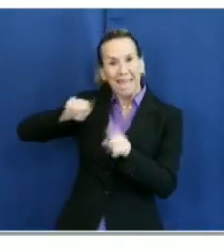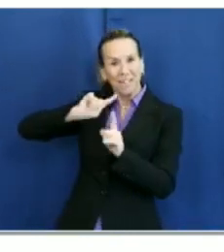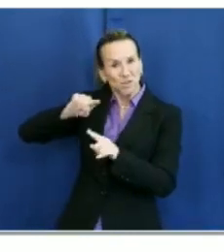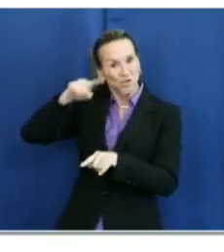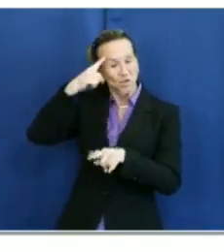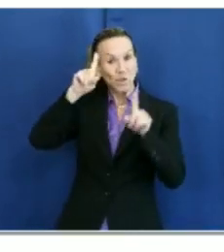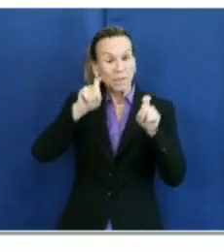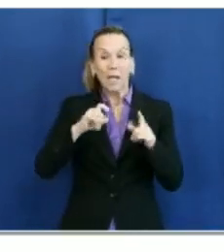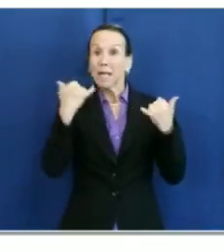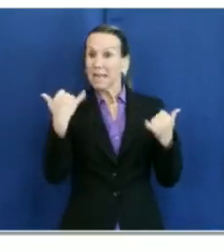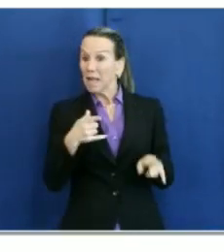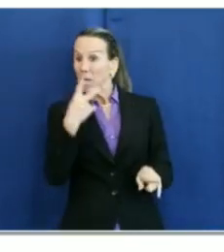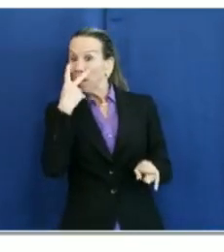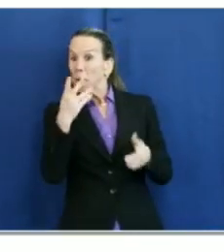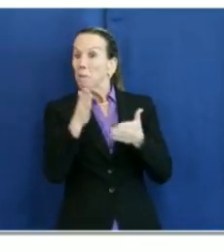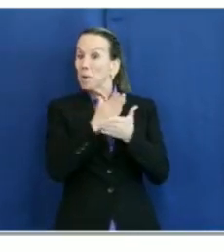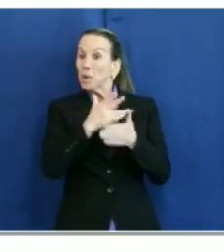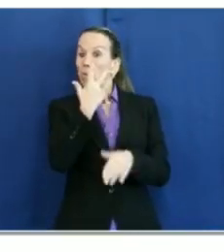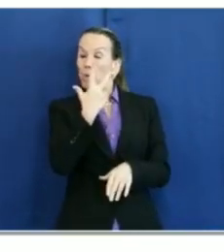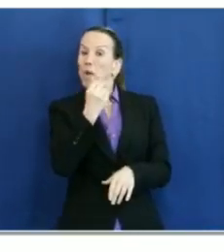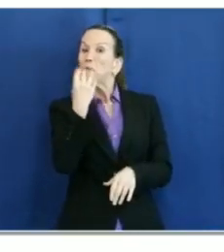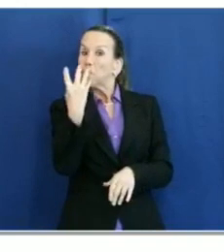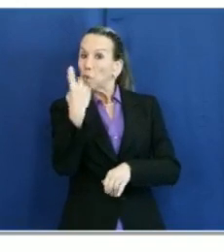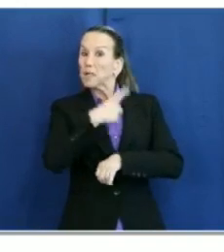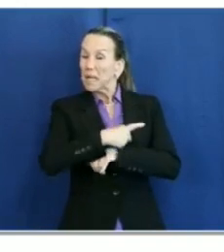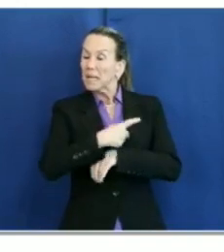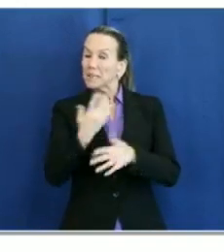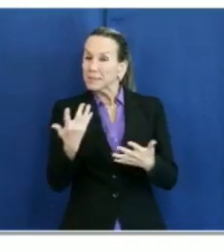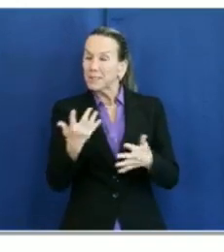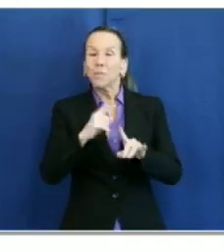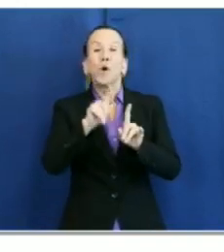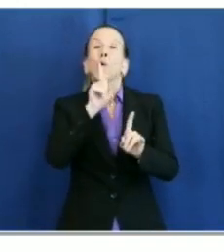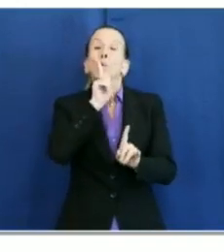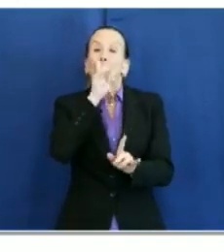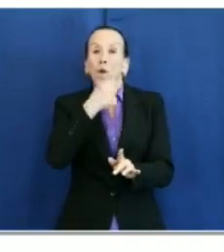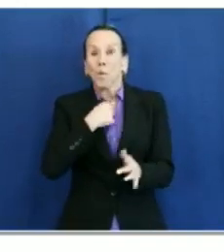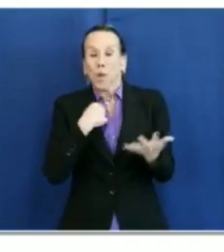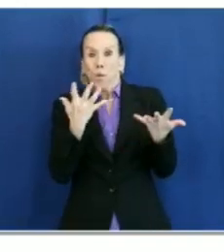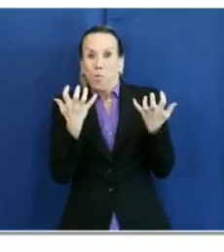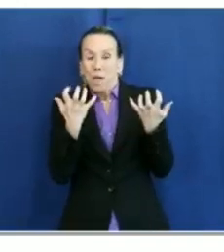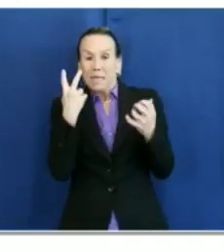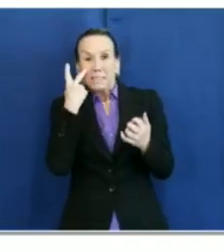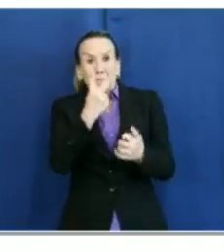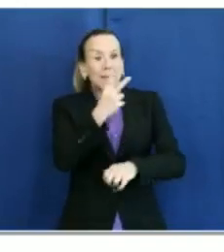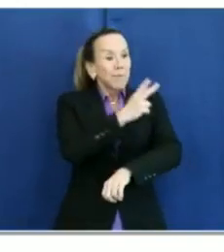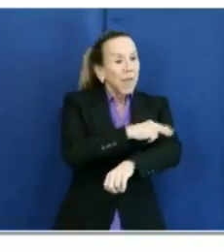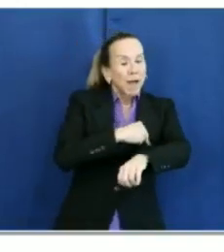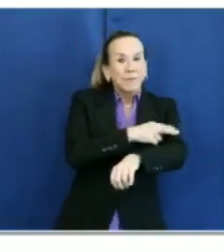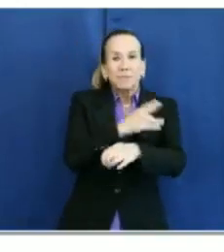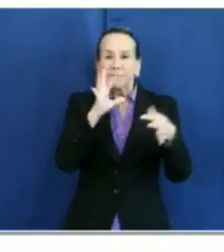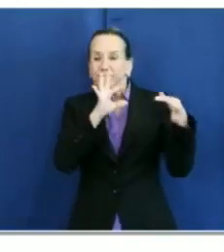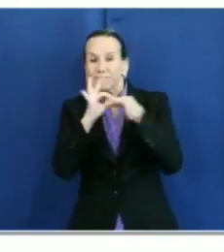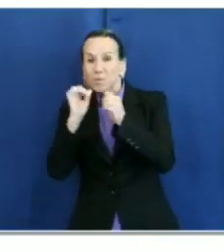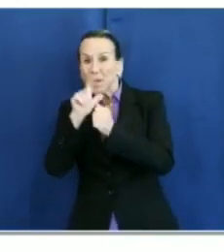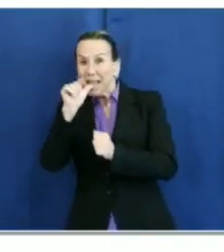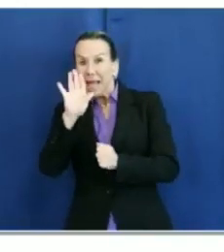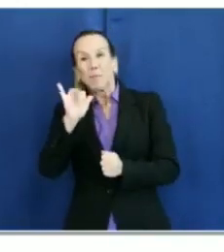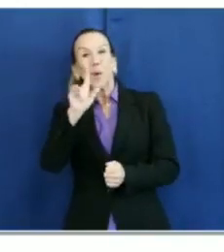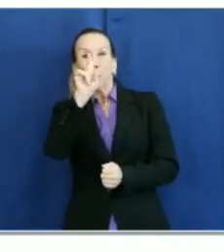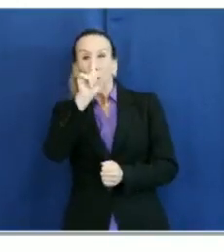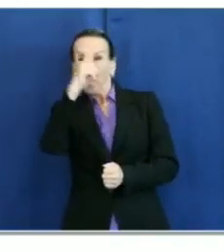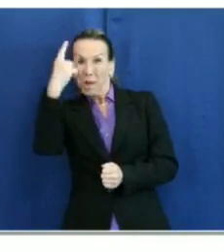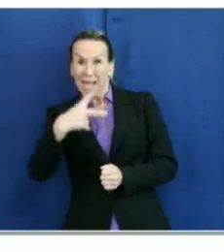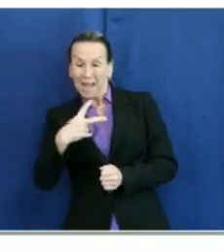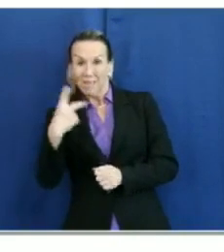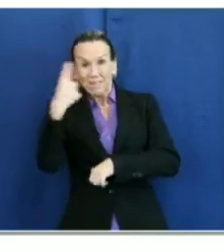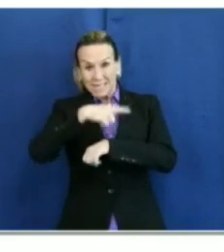turning around their tests between three and four days. Ideally, is where the hospitals and the county labs are, between one and 1.5 days,